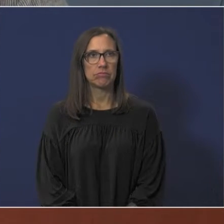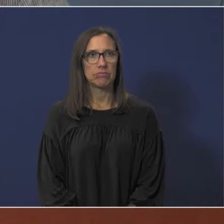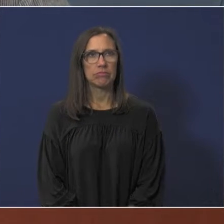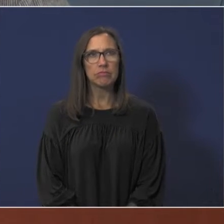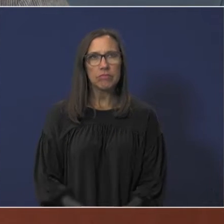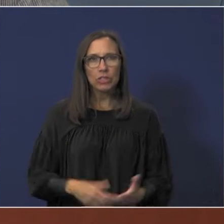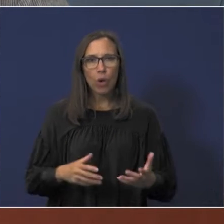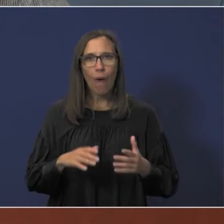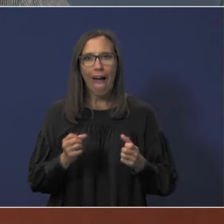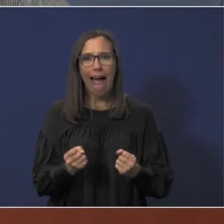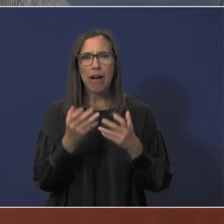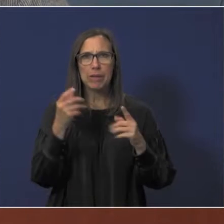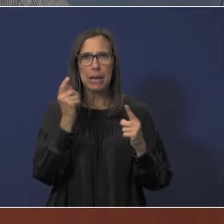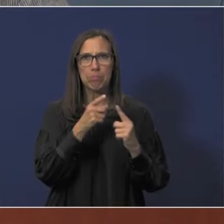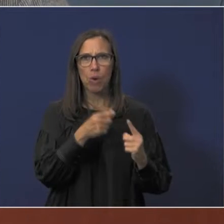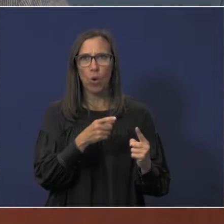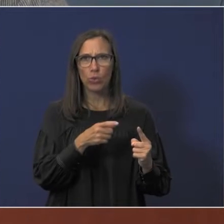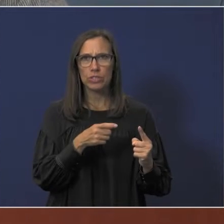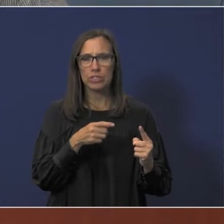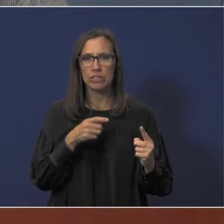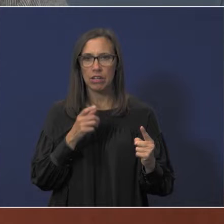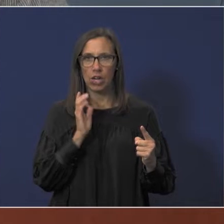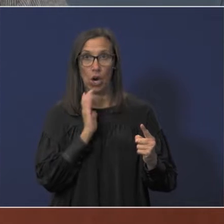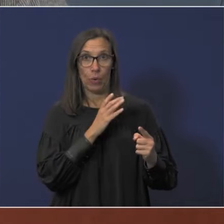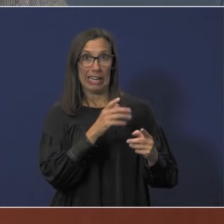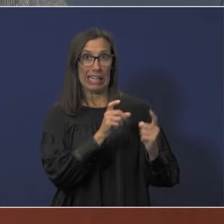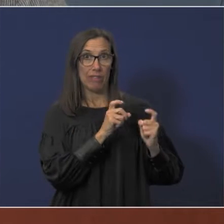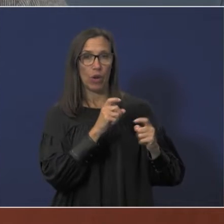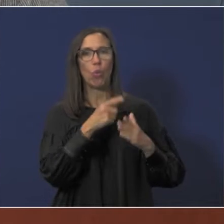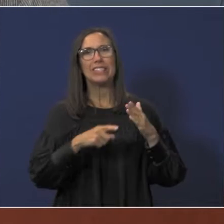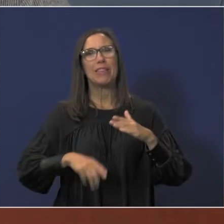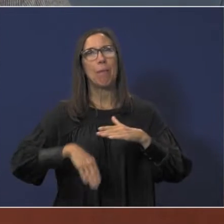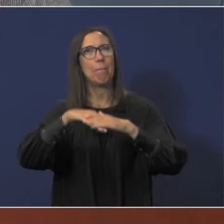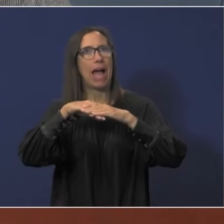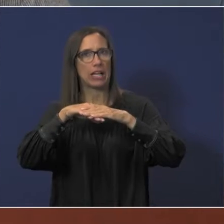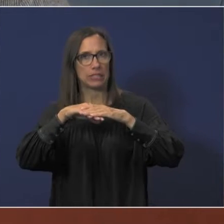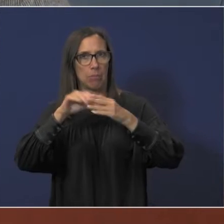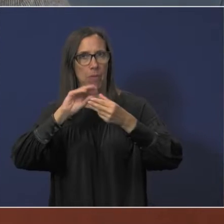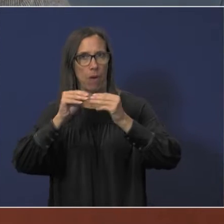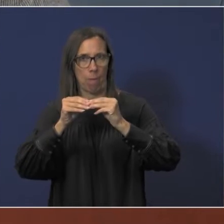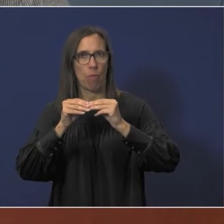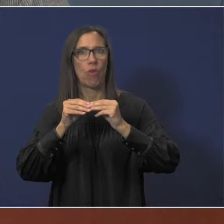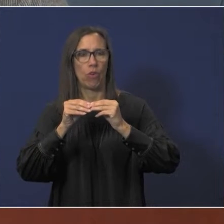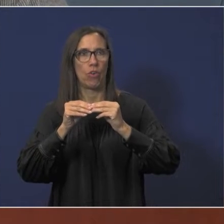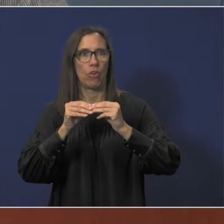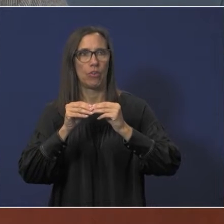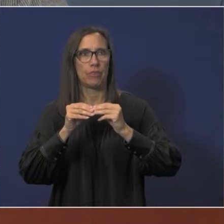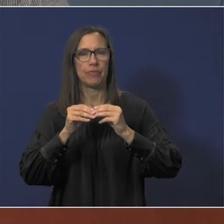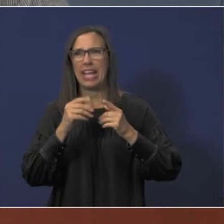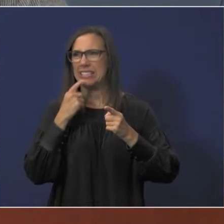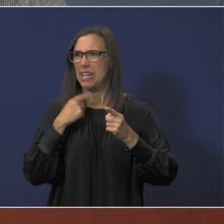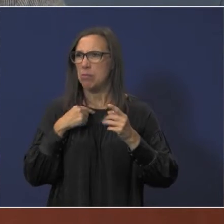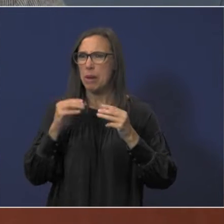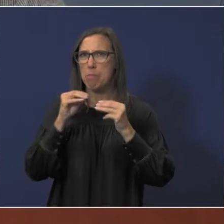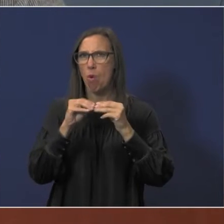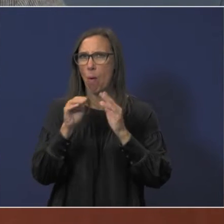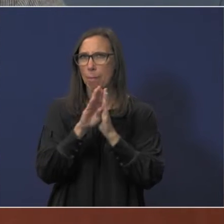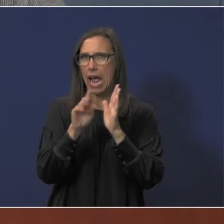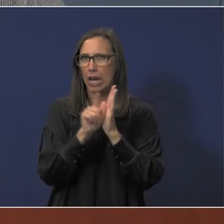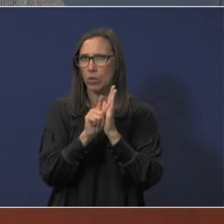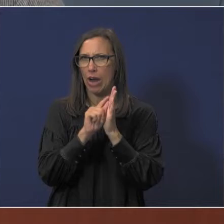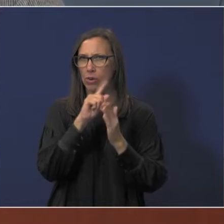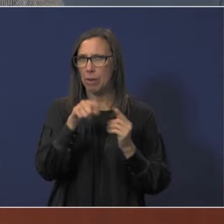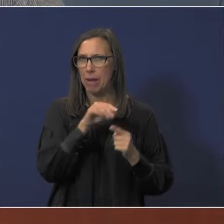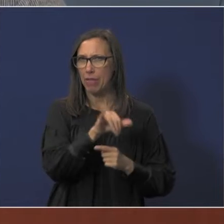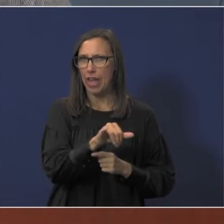So how many points were reallocated? What was the maximum amount? And give me a little more background on this,